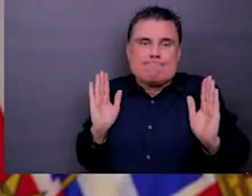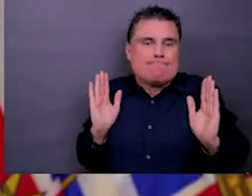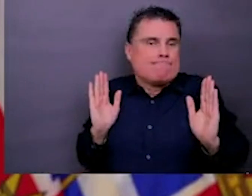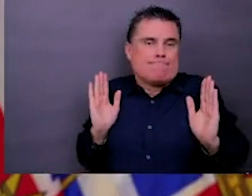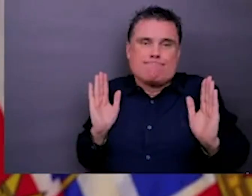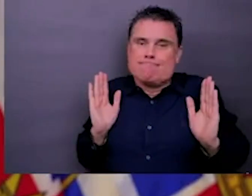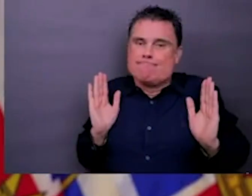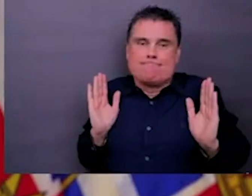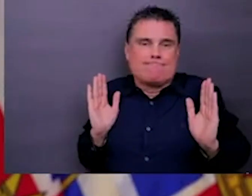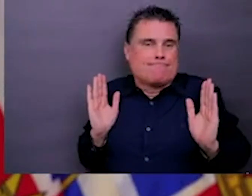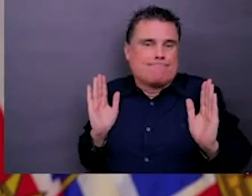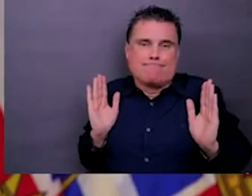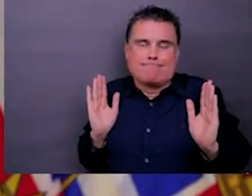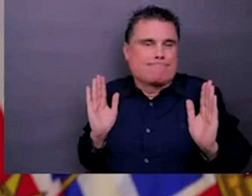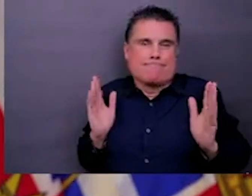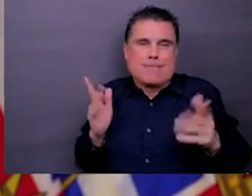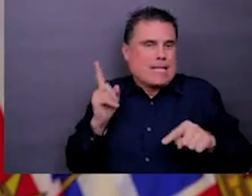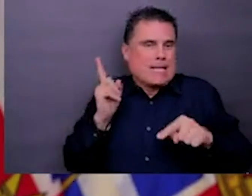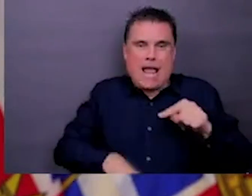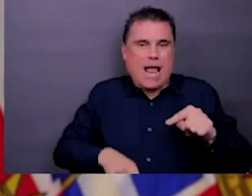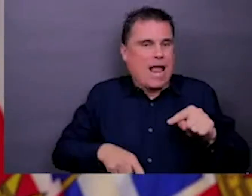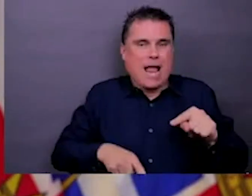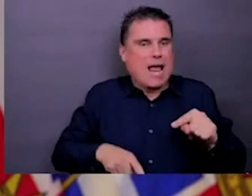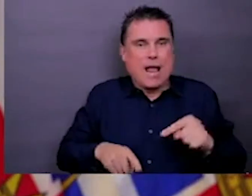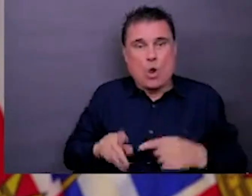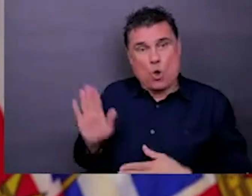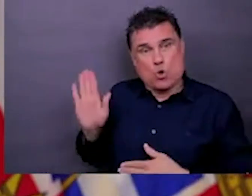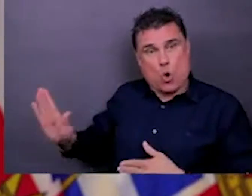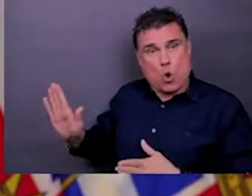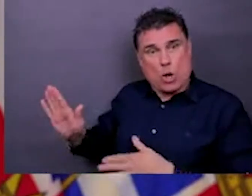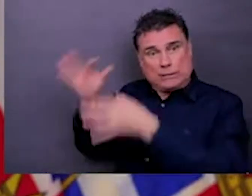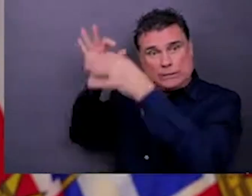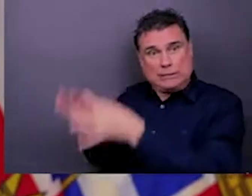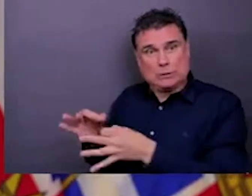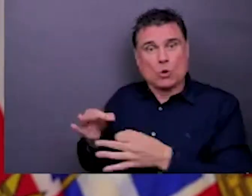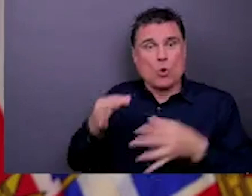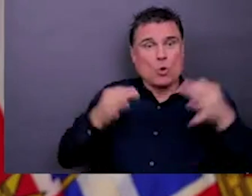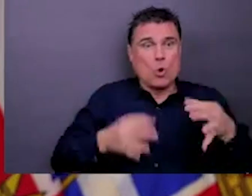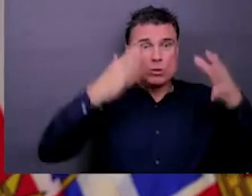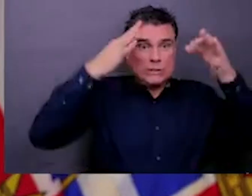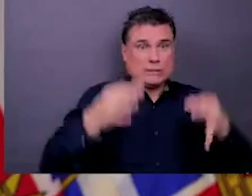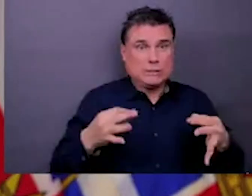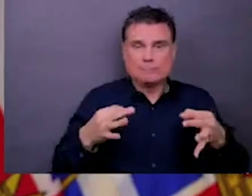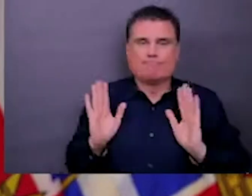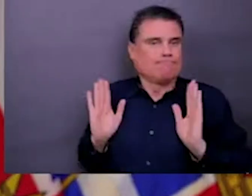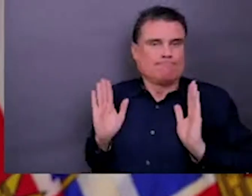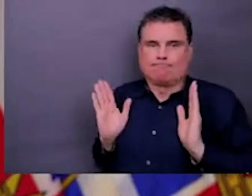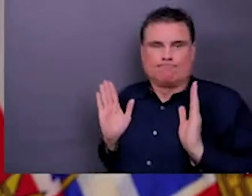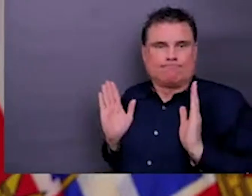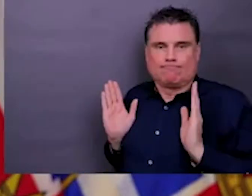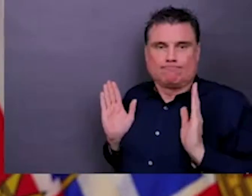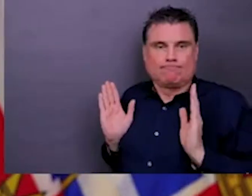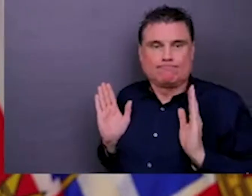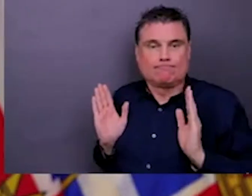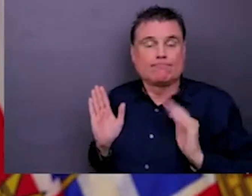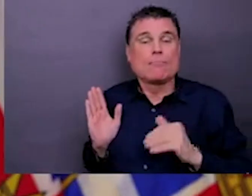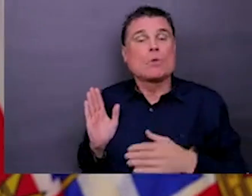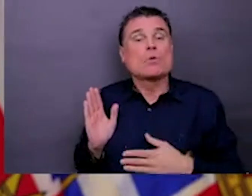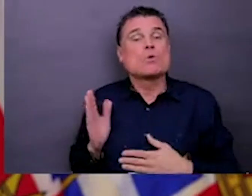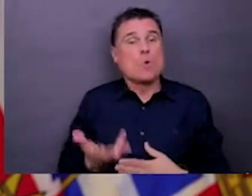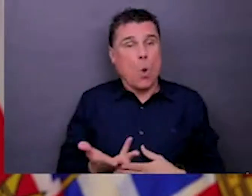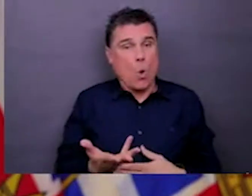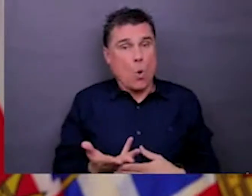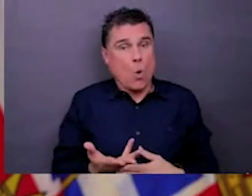have to be cautious about what I do say. I will say that this injunction was in response to a